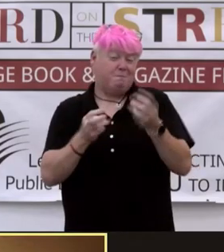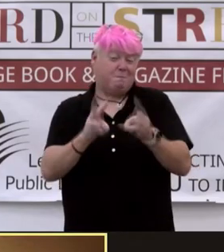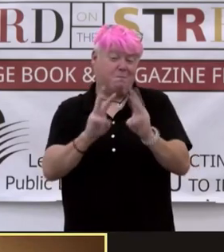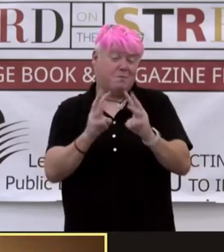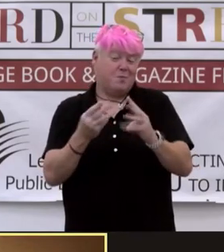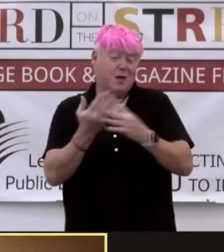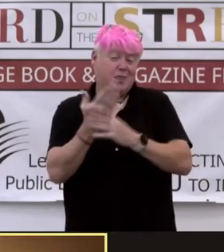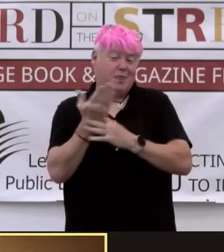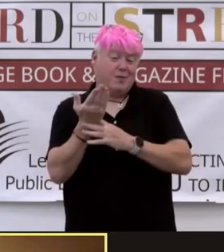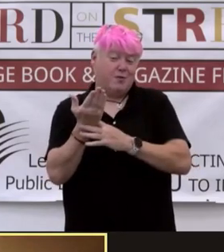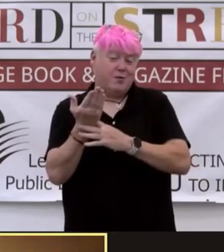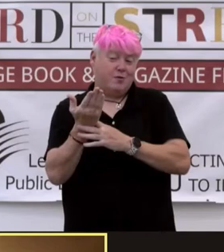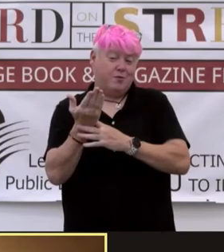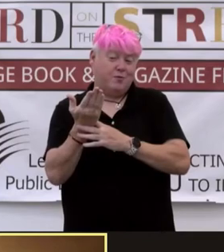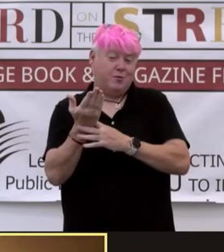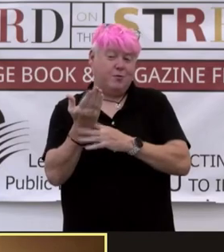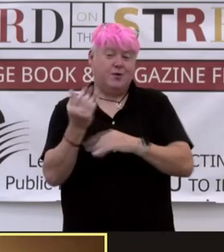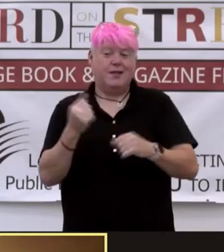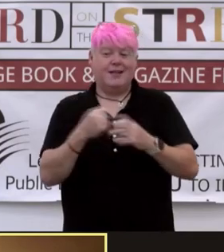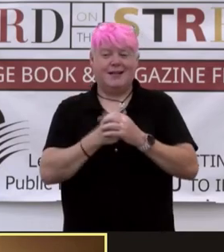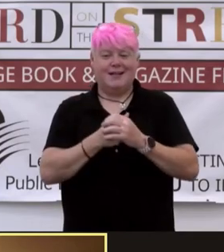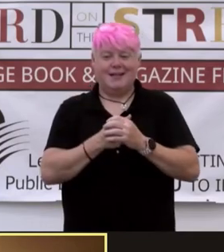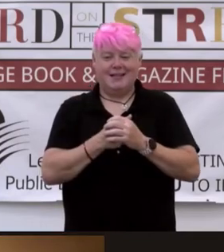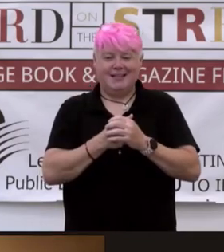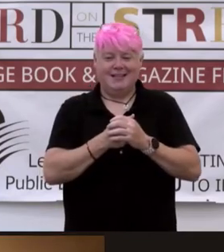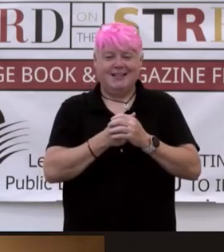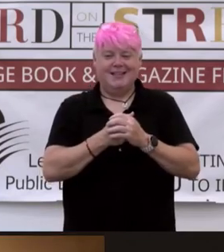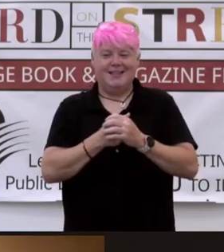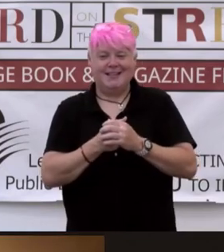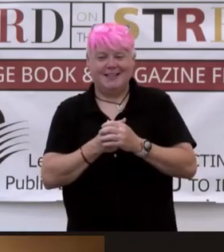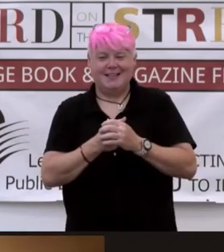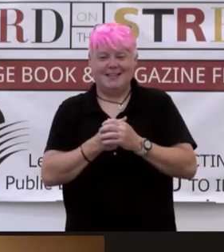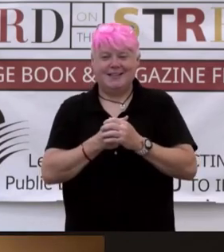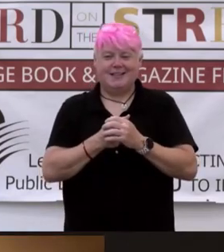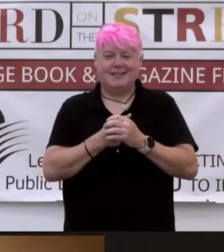If I suddenly go like this, I don't want any spoilers.